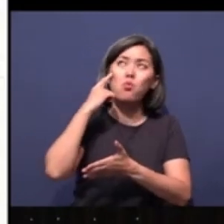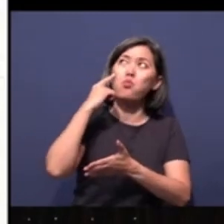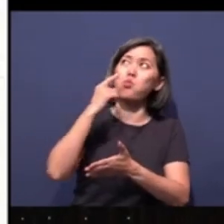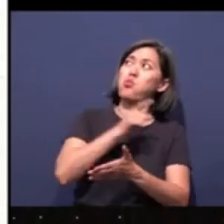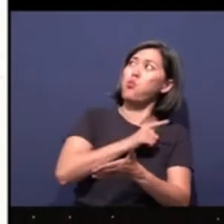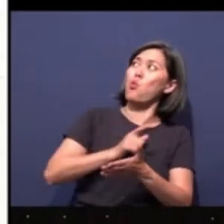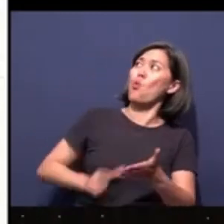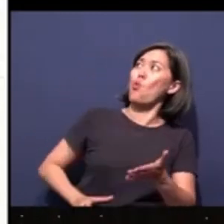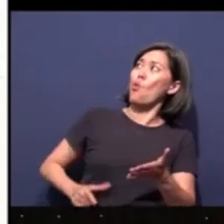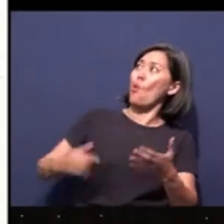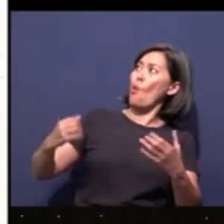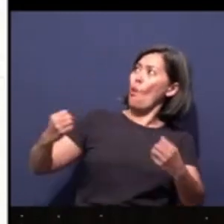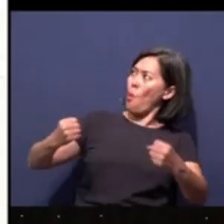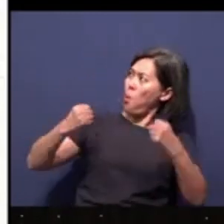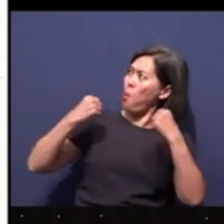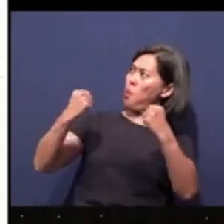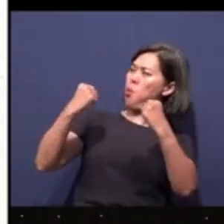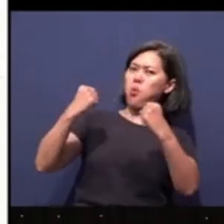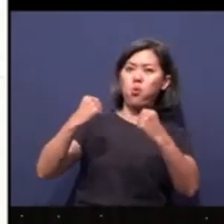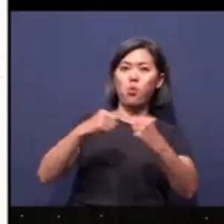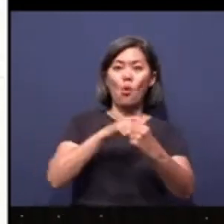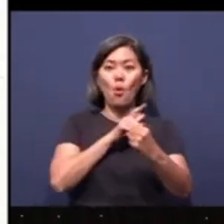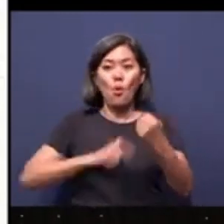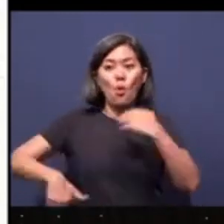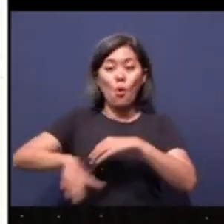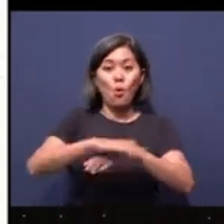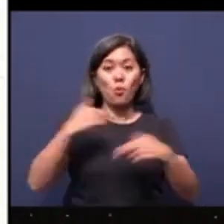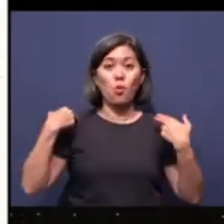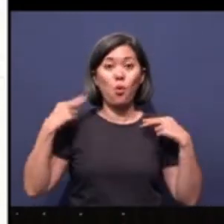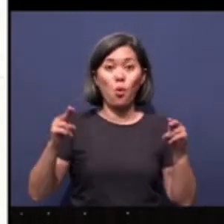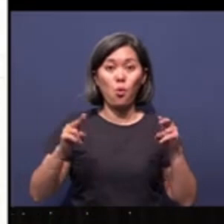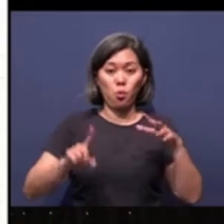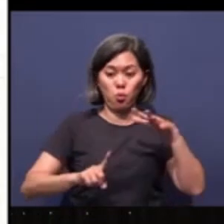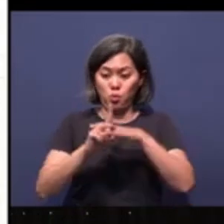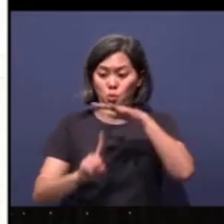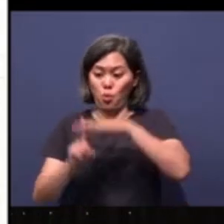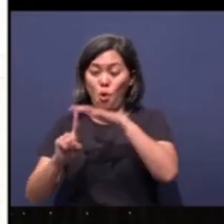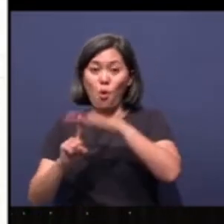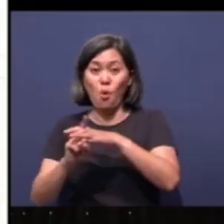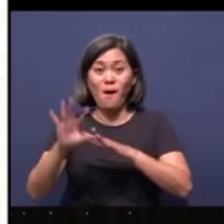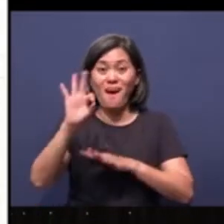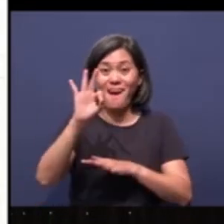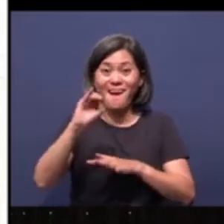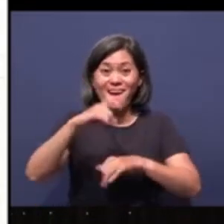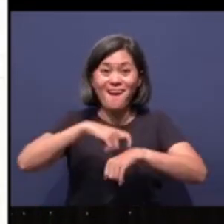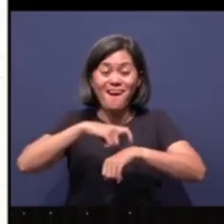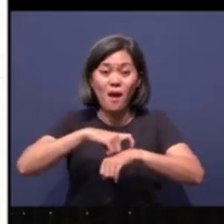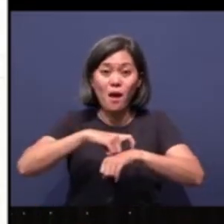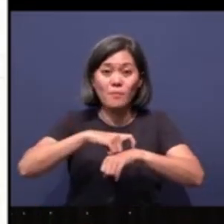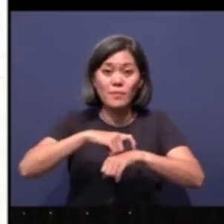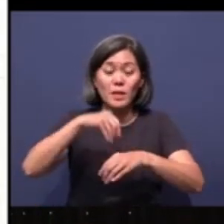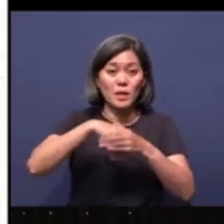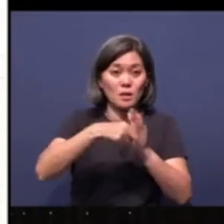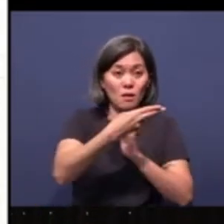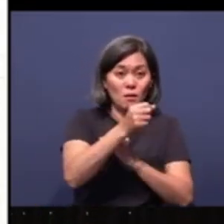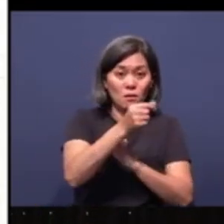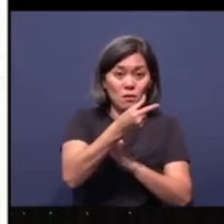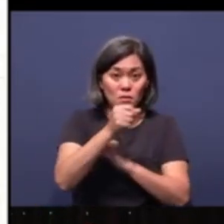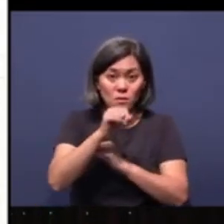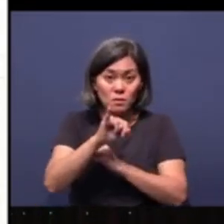the Lord of hosts. This term appears 90 times throughout the three books, the collective books of Haggai,